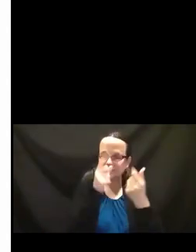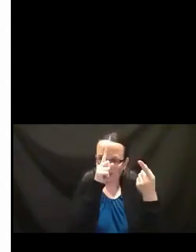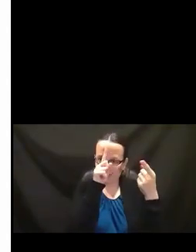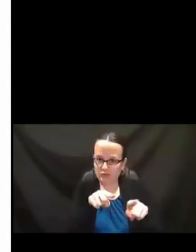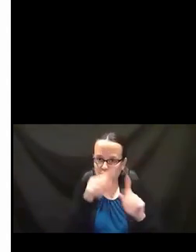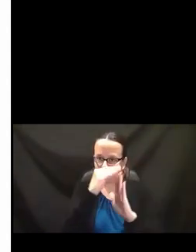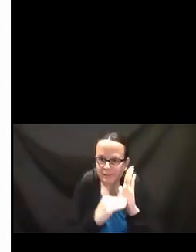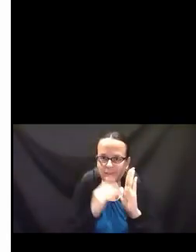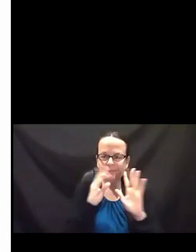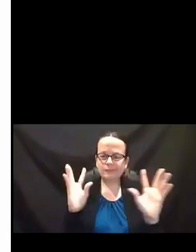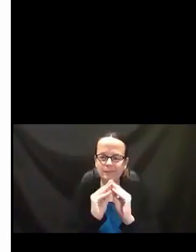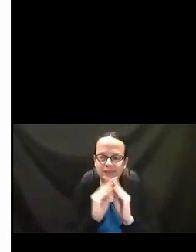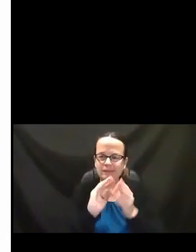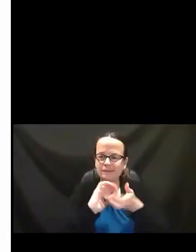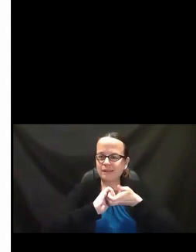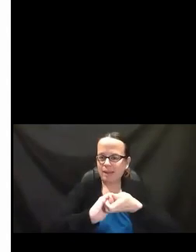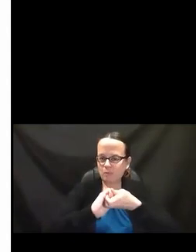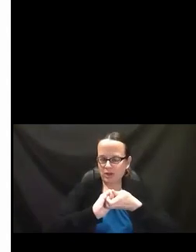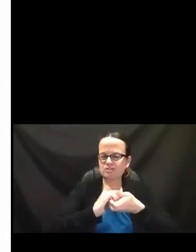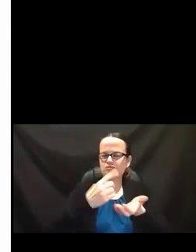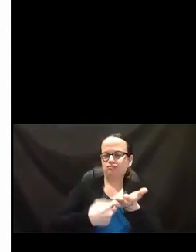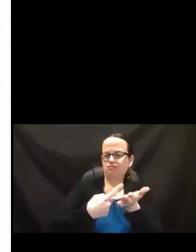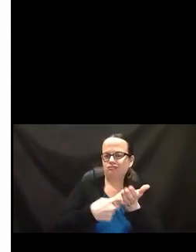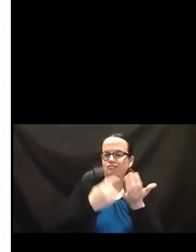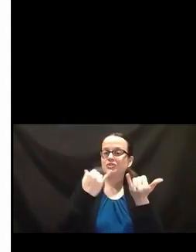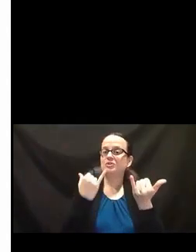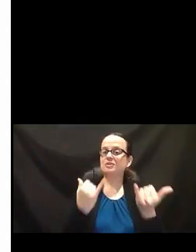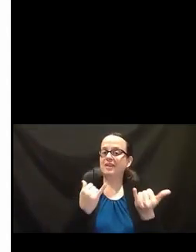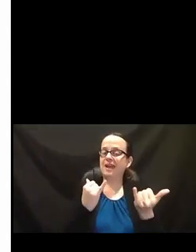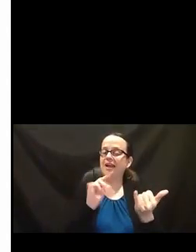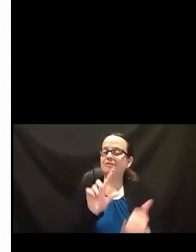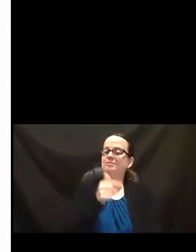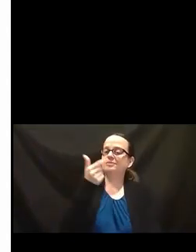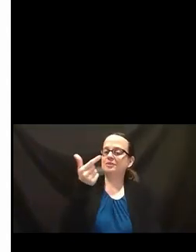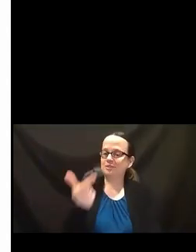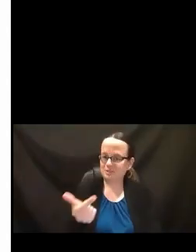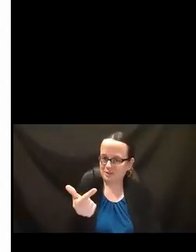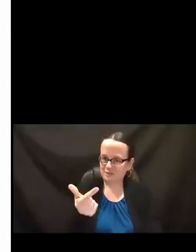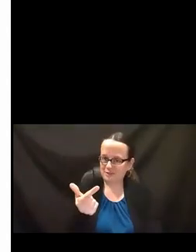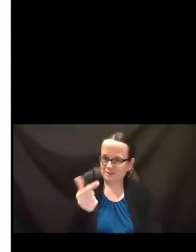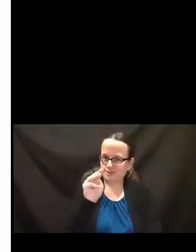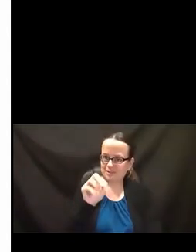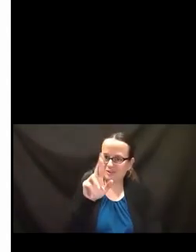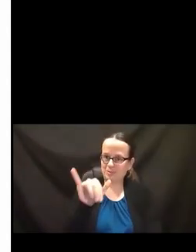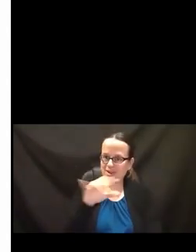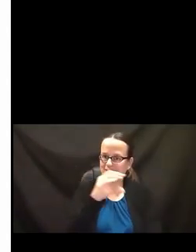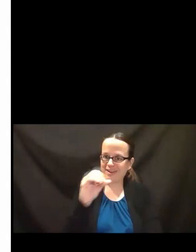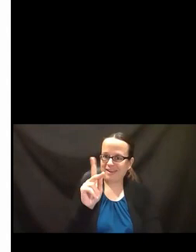meetings and collaboration. So with that, I'm going to turn this over to Mary and Kirsten.